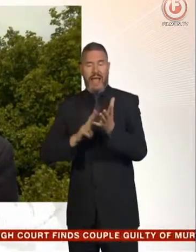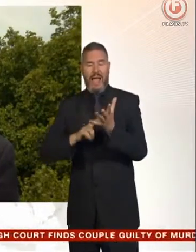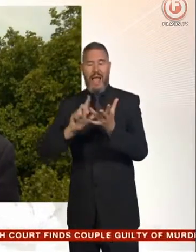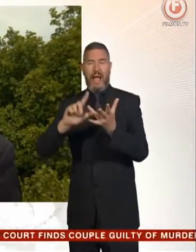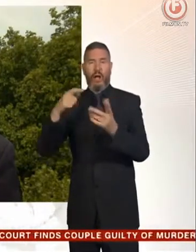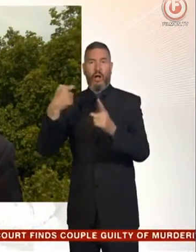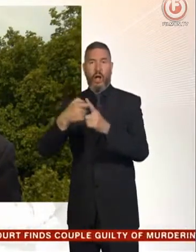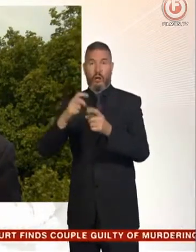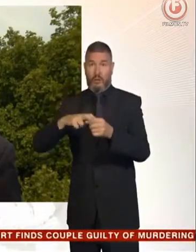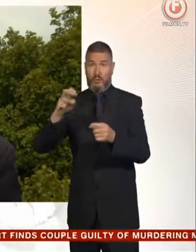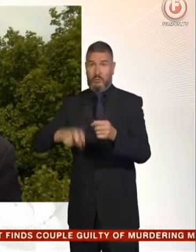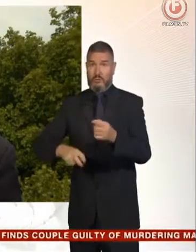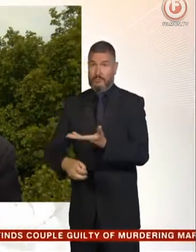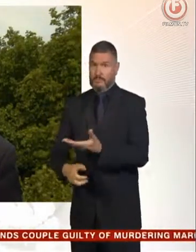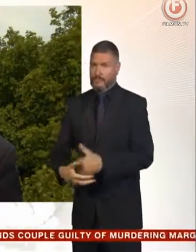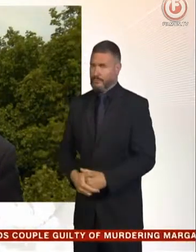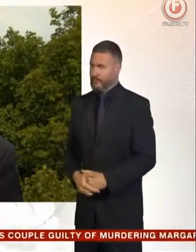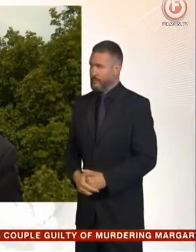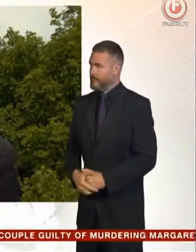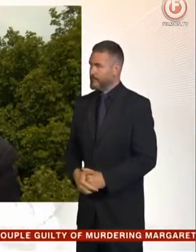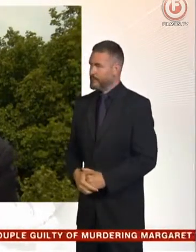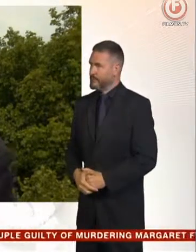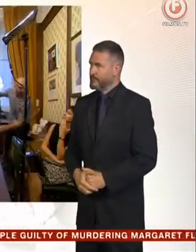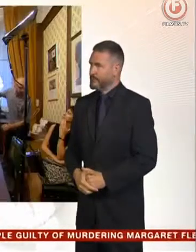morning. Here is the story of the morning.